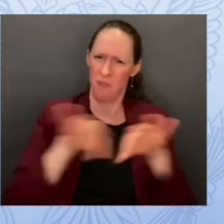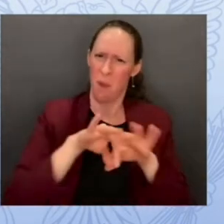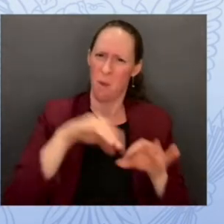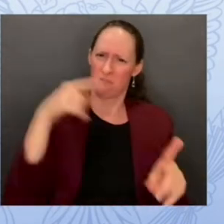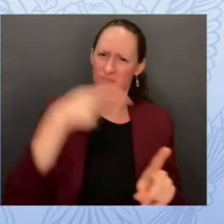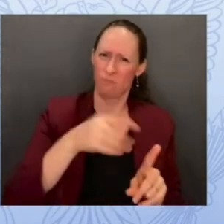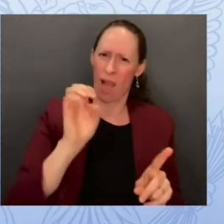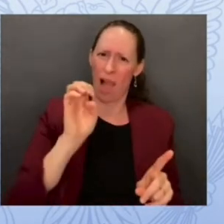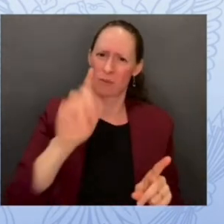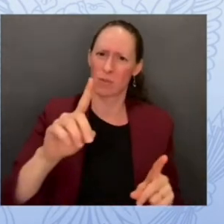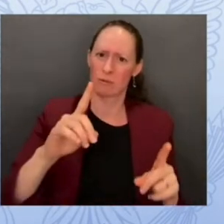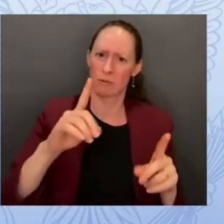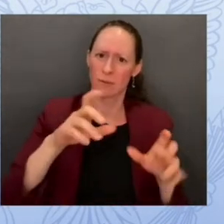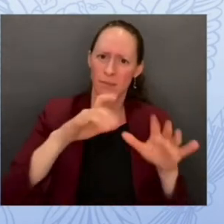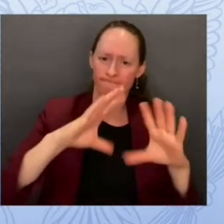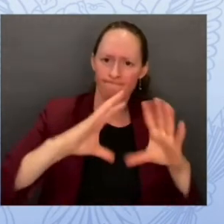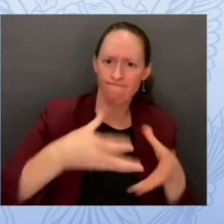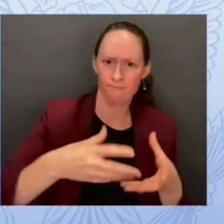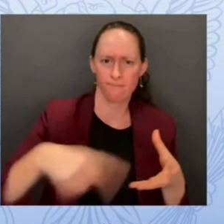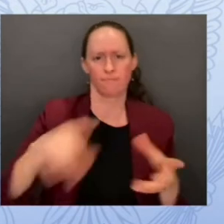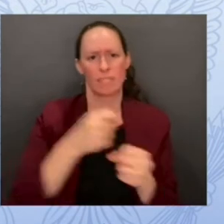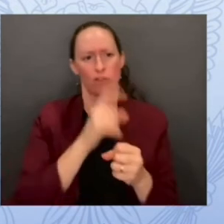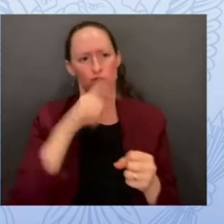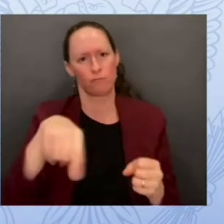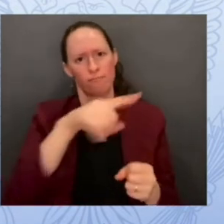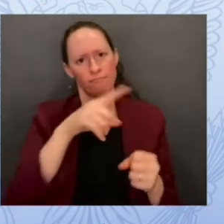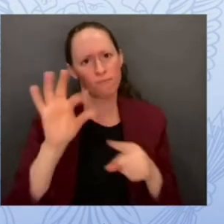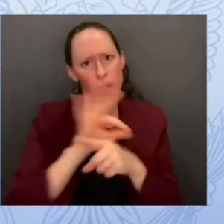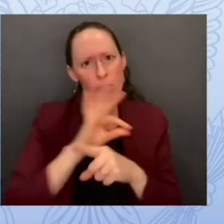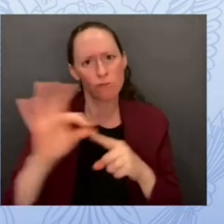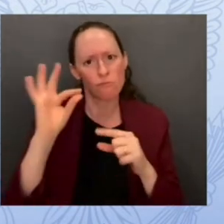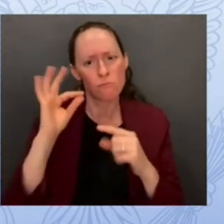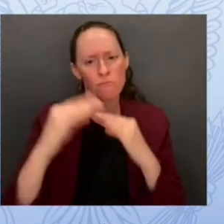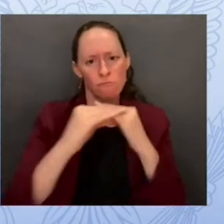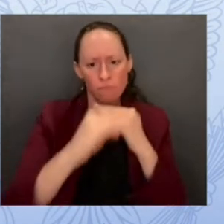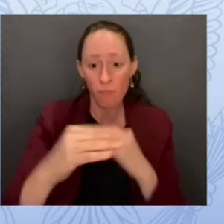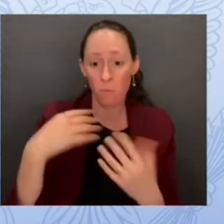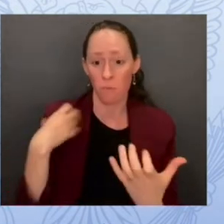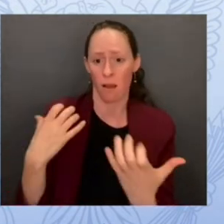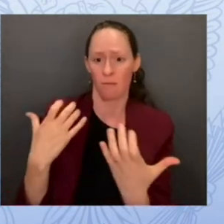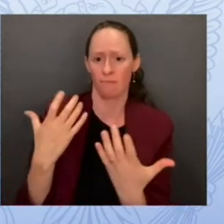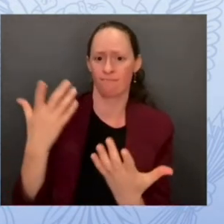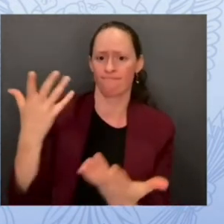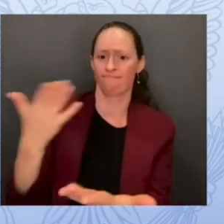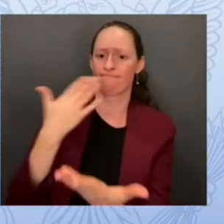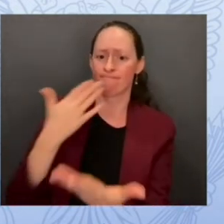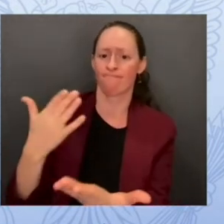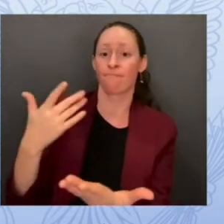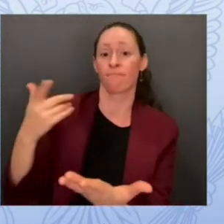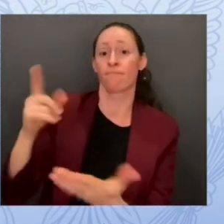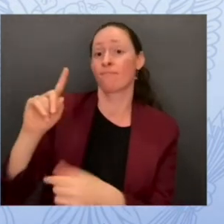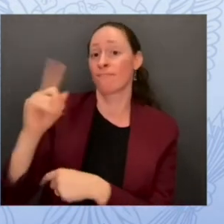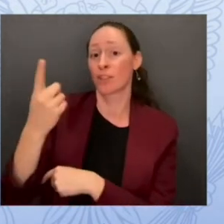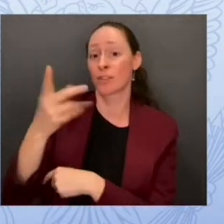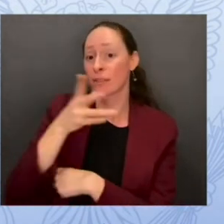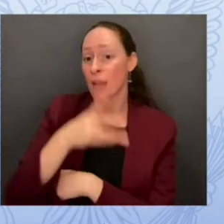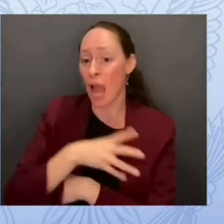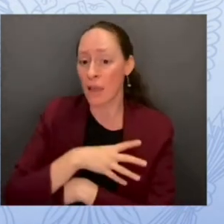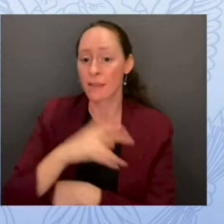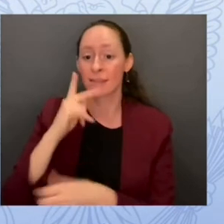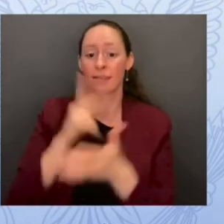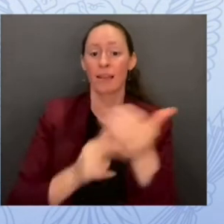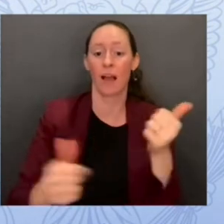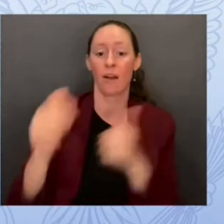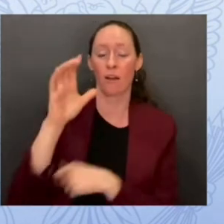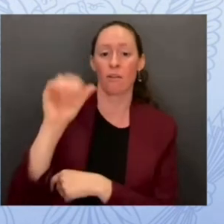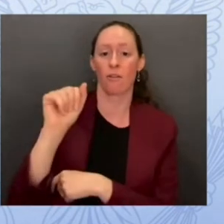First Lady Dr. Jill Biden, Secretary Cardona, in thanking you for being here. I thank you for your commitment